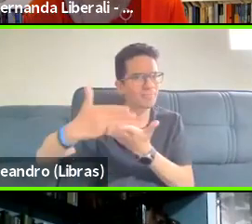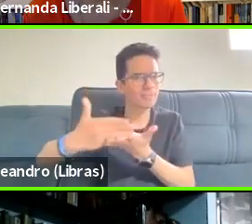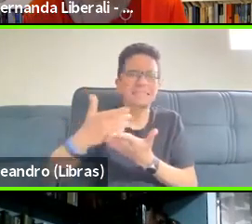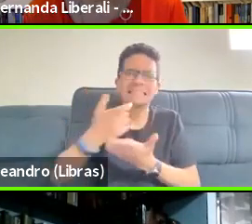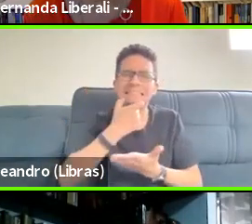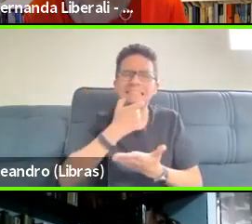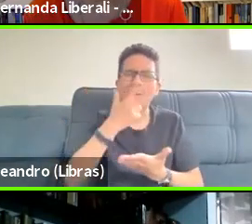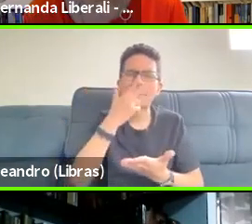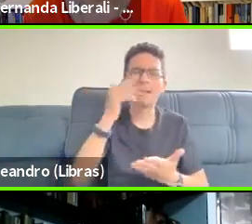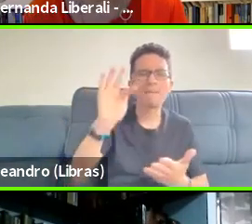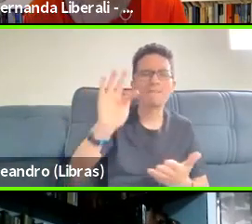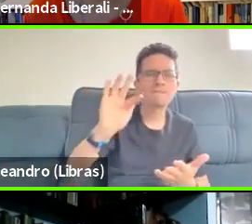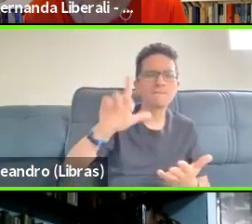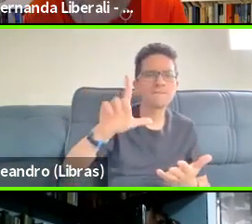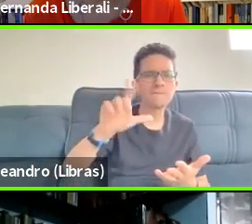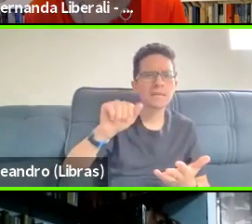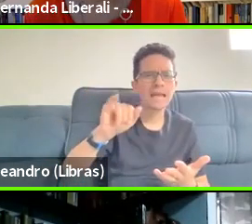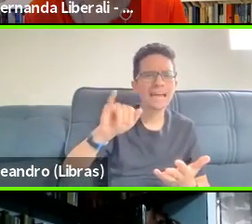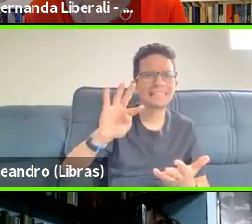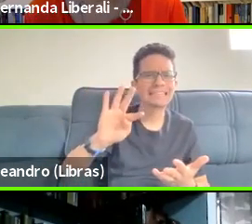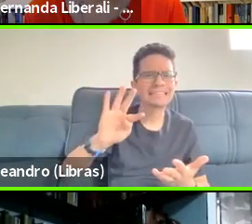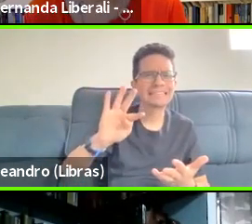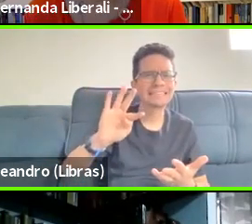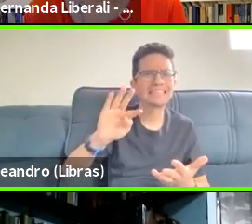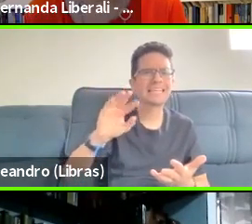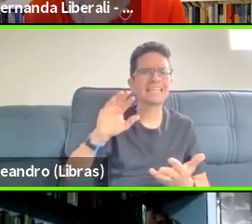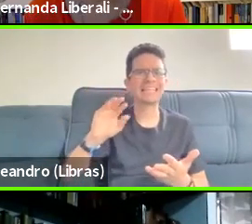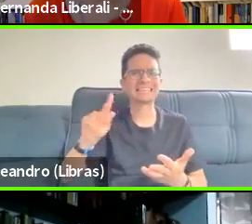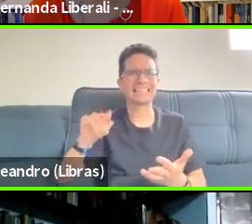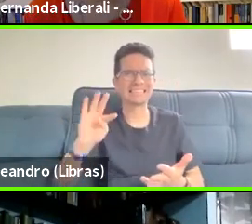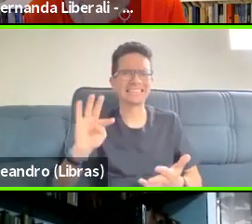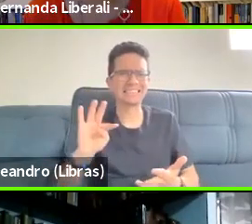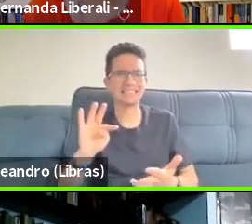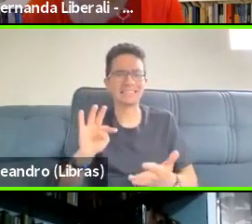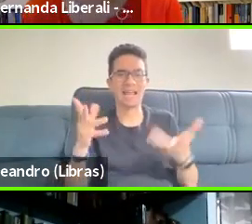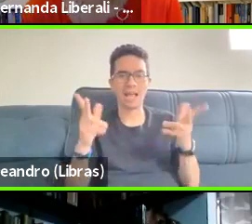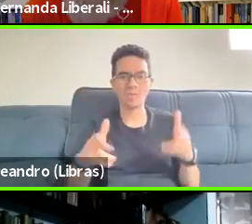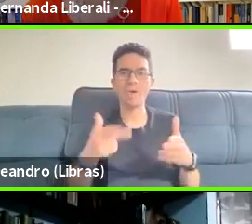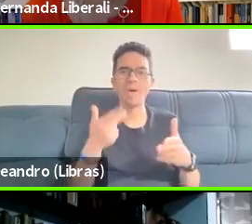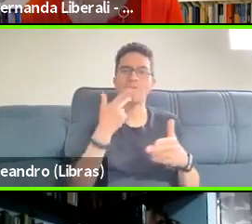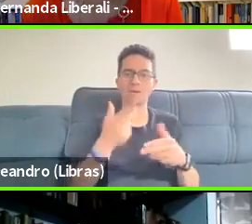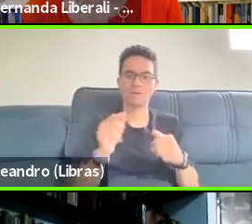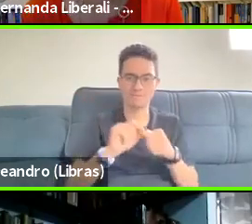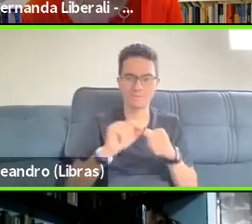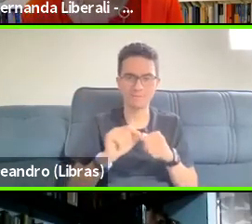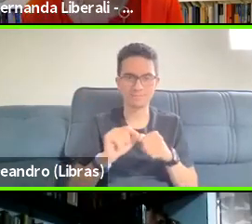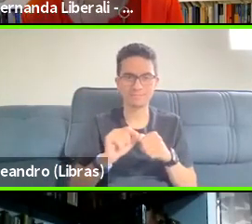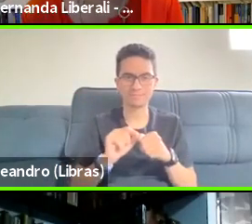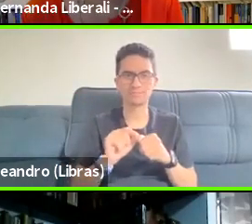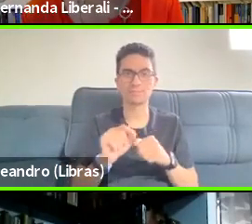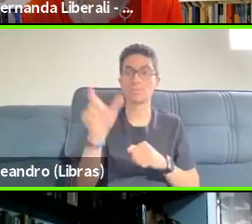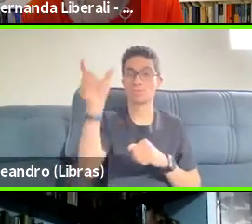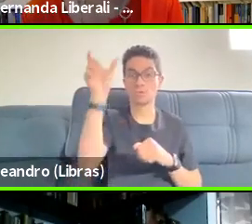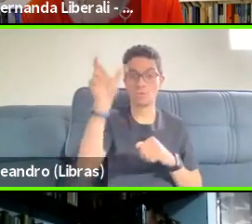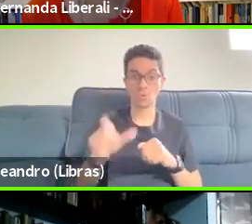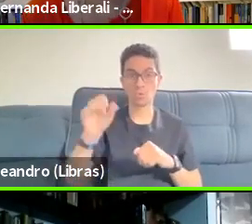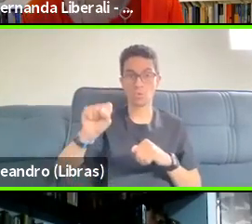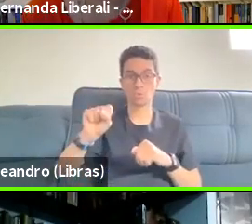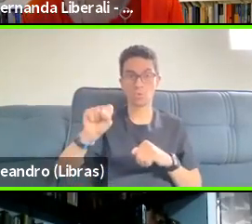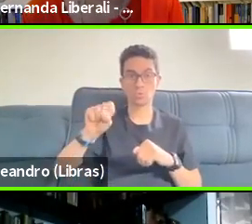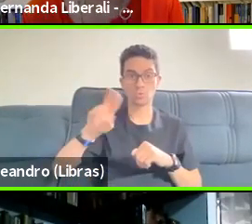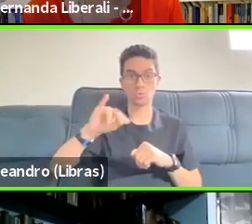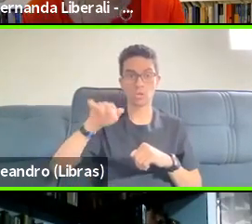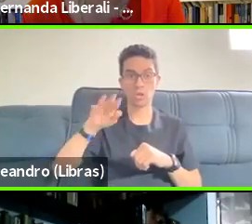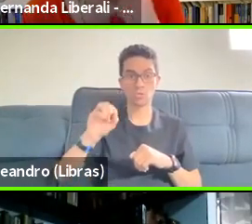started doing there. saying, well, like, okay, you've got a subject who's the teacher and the student is the object, but there's also a view where you take the perspective of the